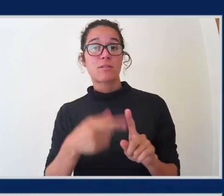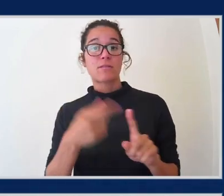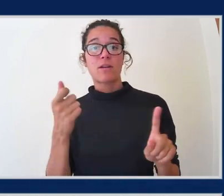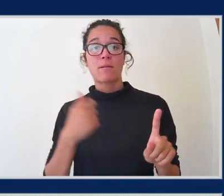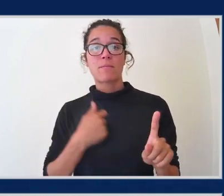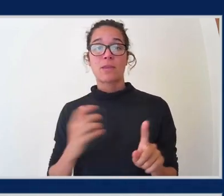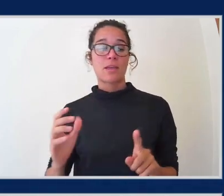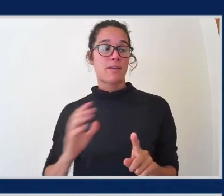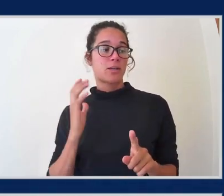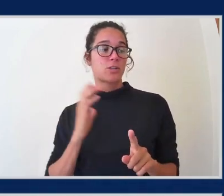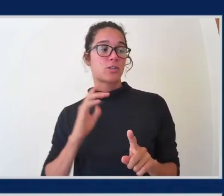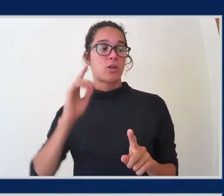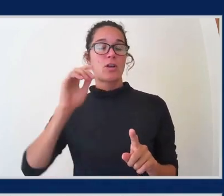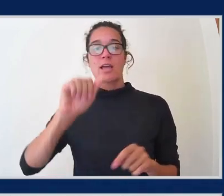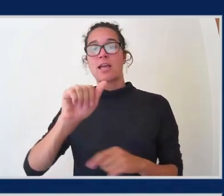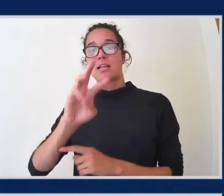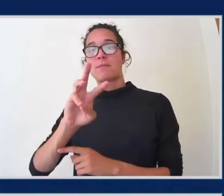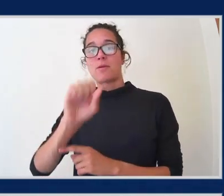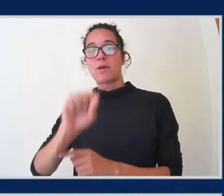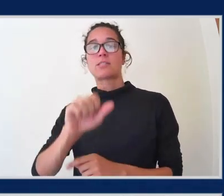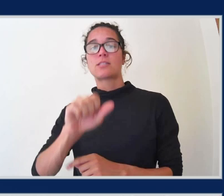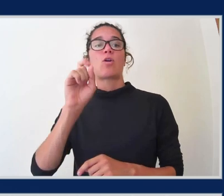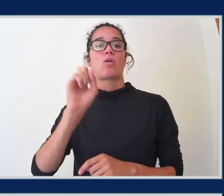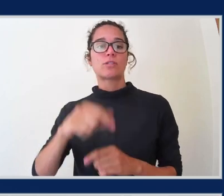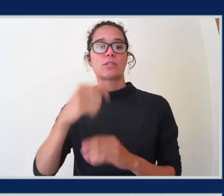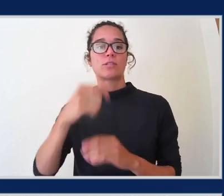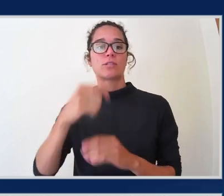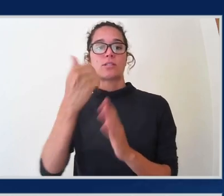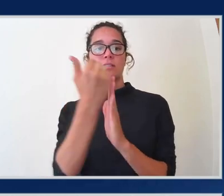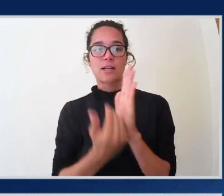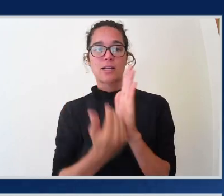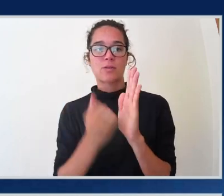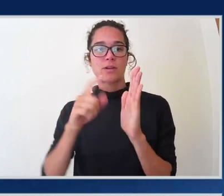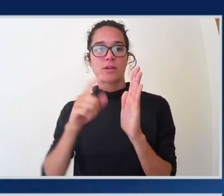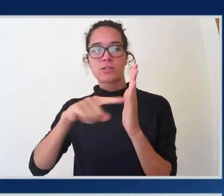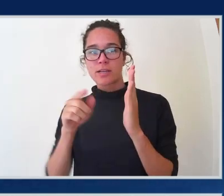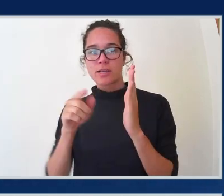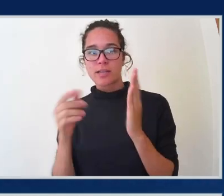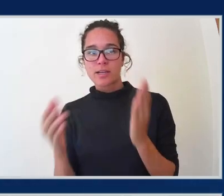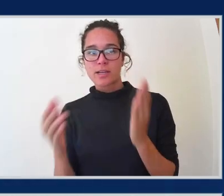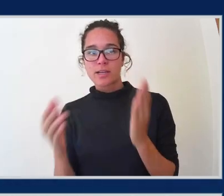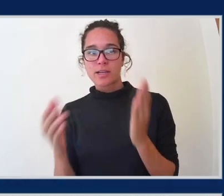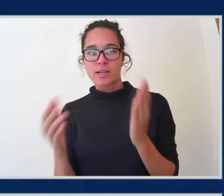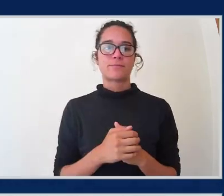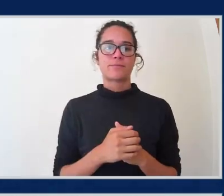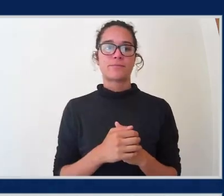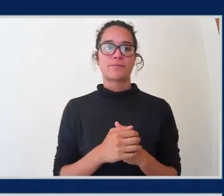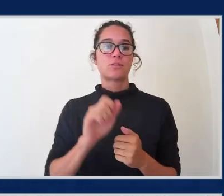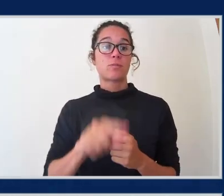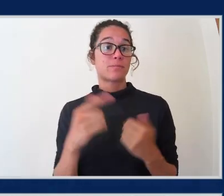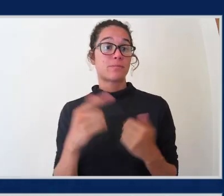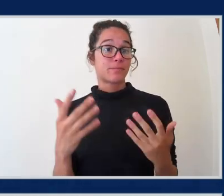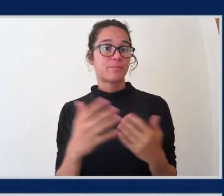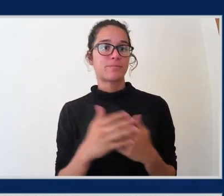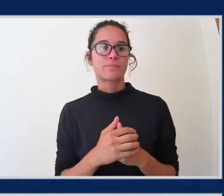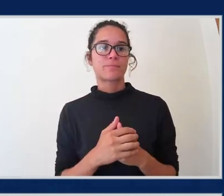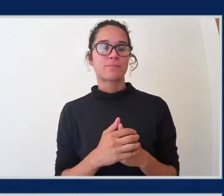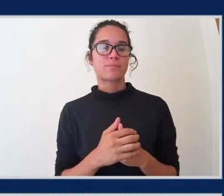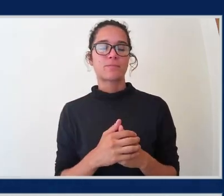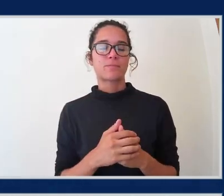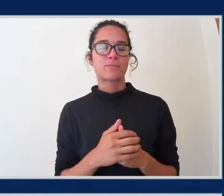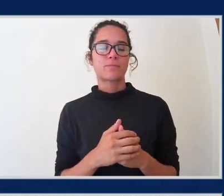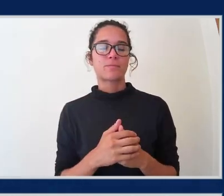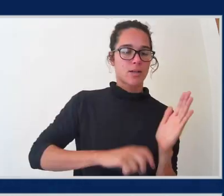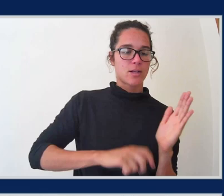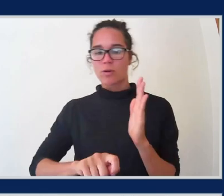that out. Go to the link that we're going to have in the chat here pretty soon. But here, the question. We wrote it, we read it, read it, wrote it. We spoke it out loud.